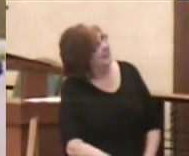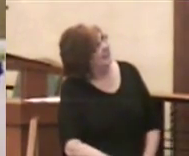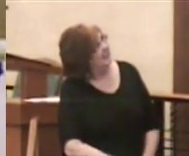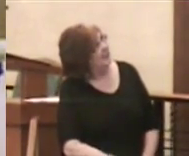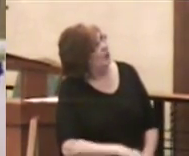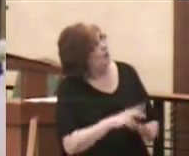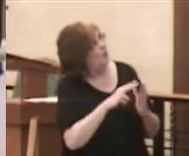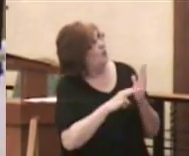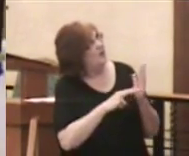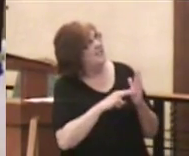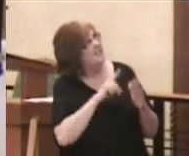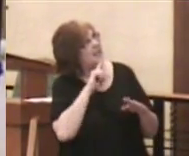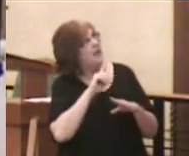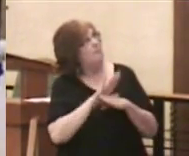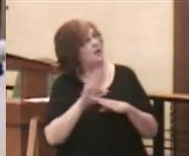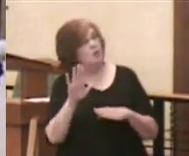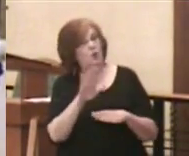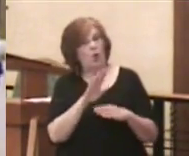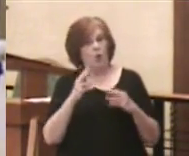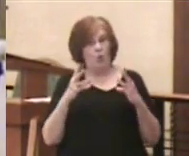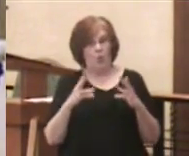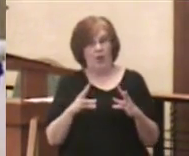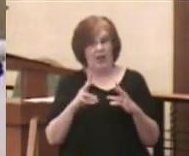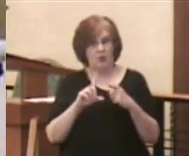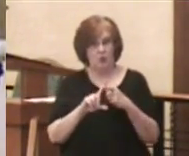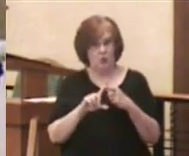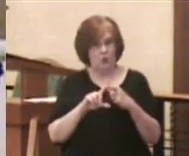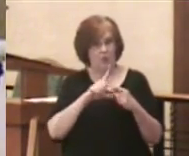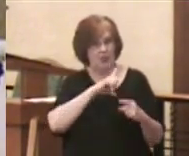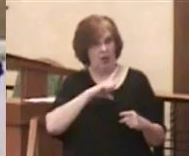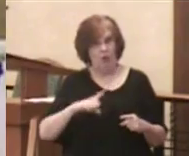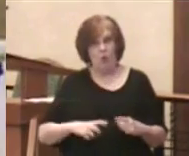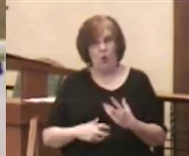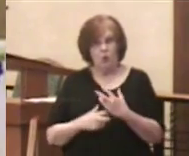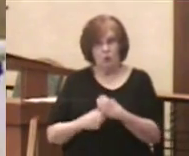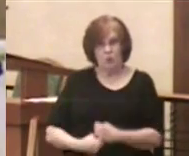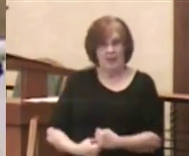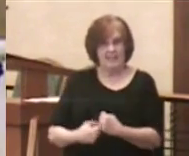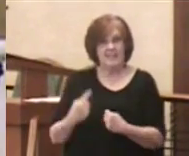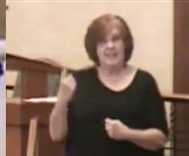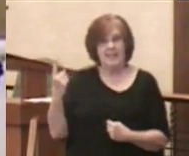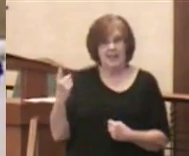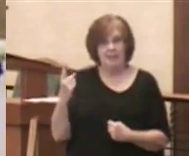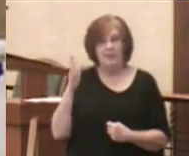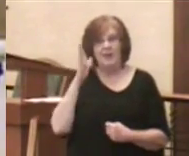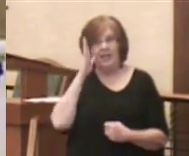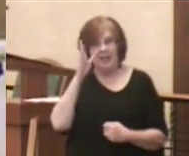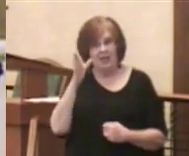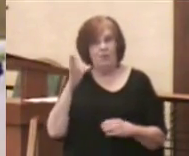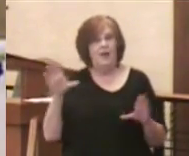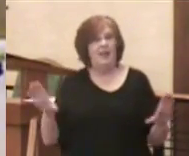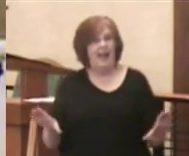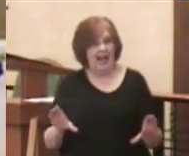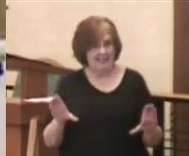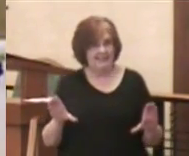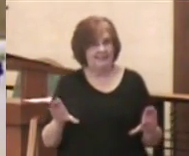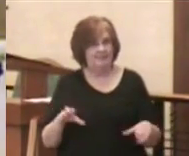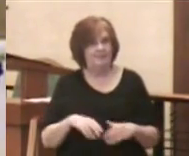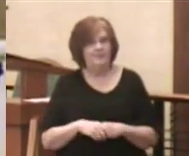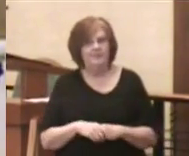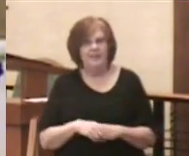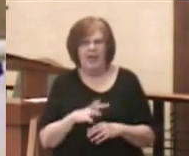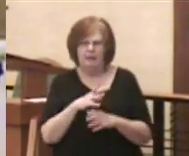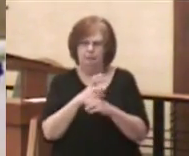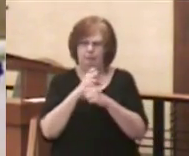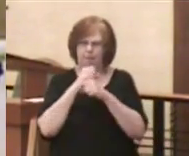It reads, commit your way to the Lord, trust in him, and he will act. I inherited